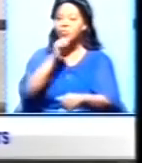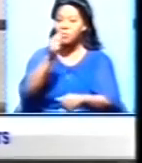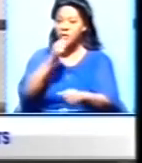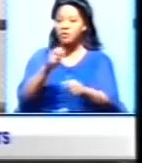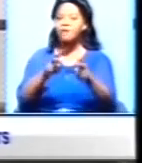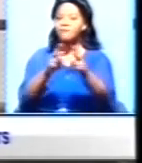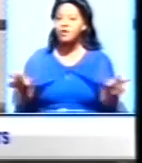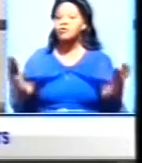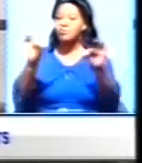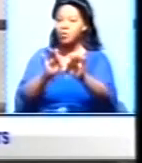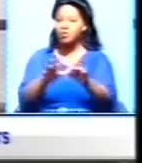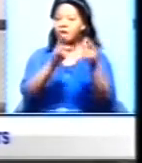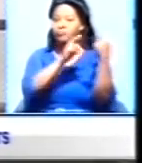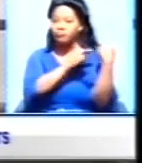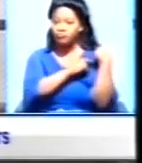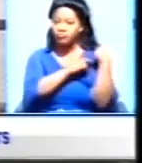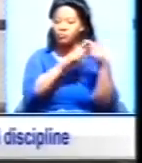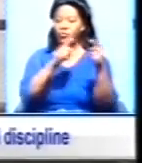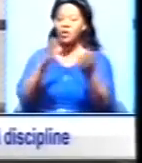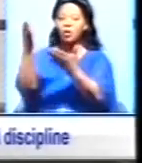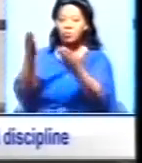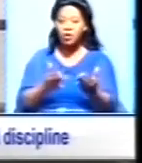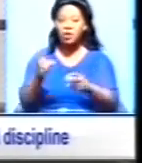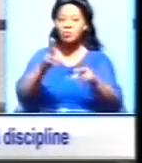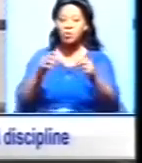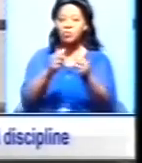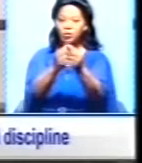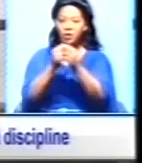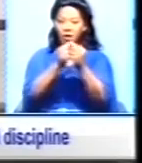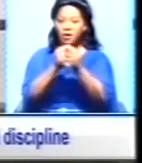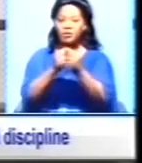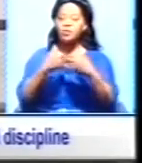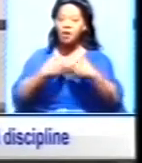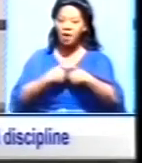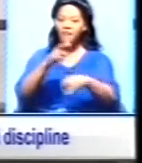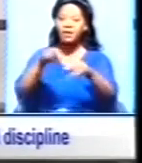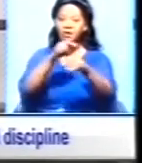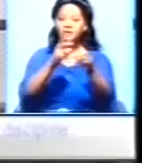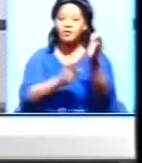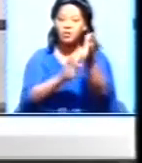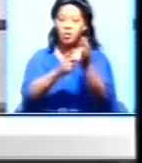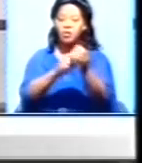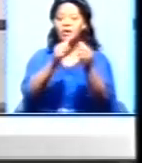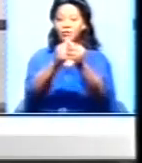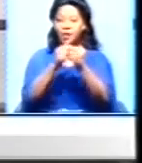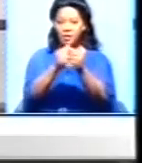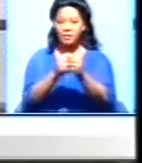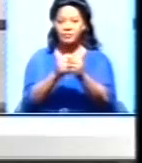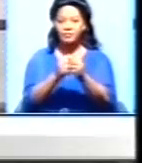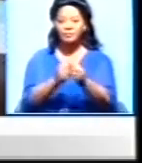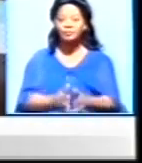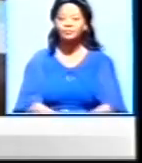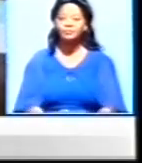important role to play in bringing people together to foster national development as well as national reconciliation.